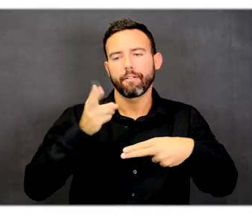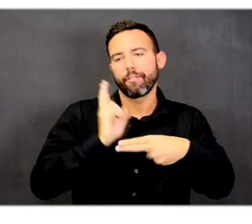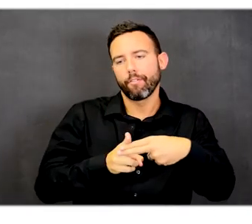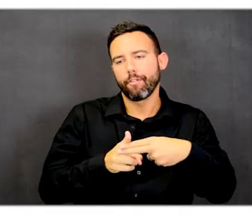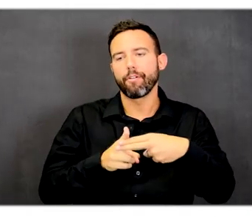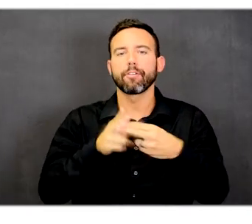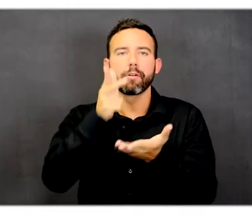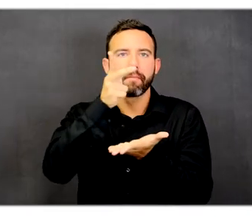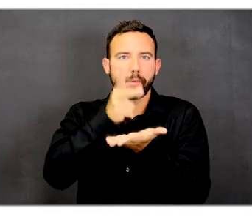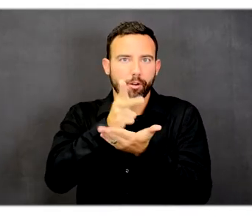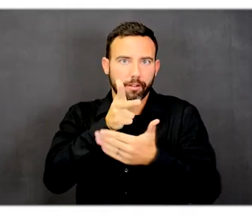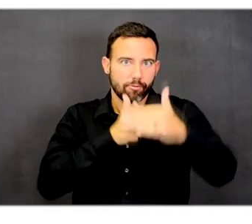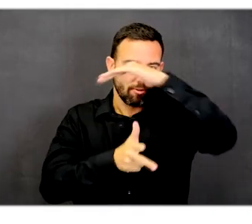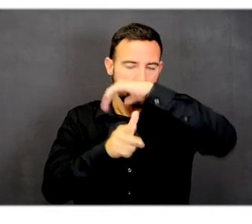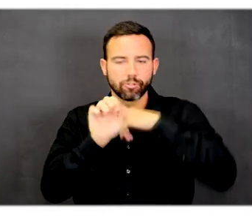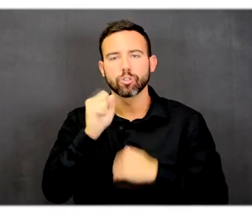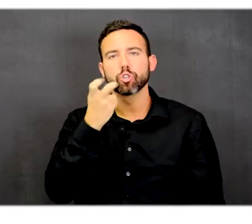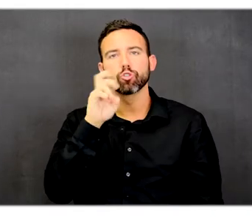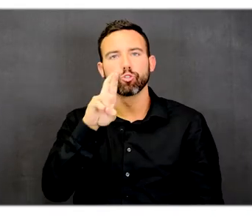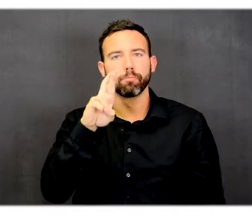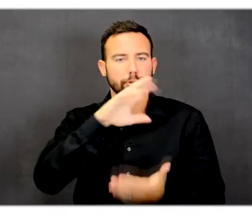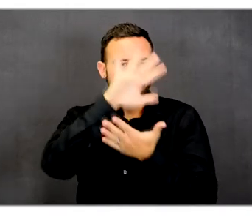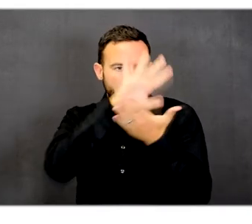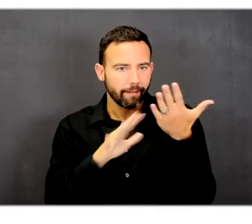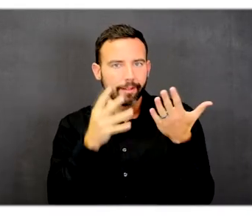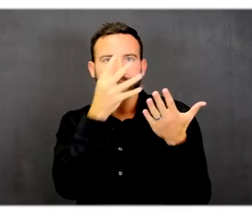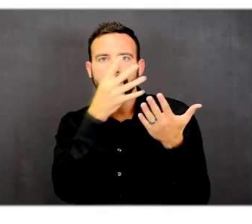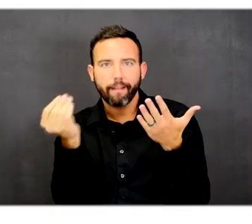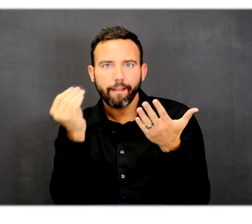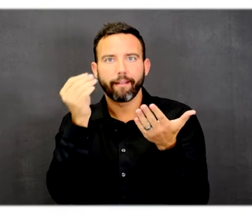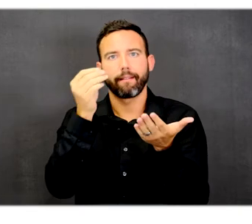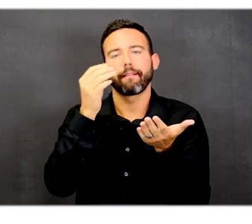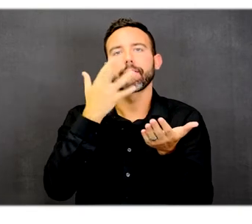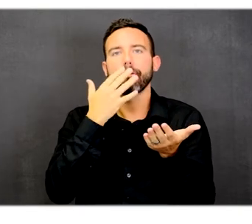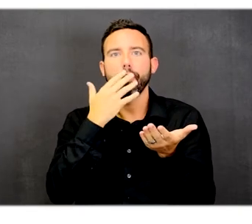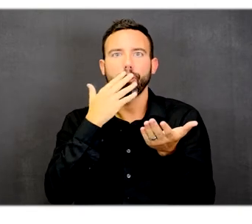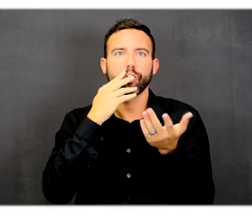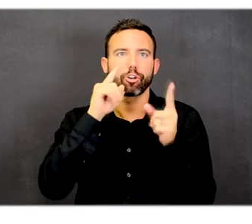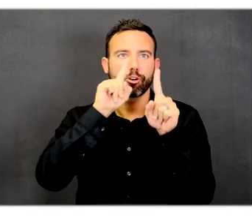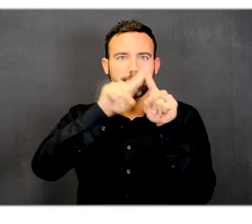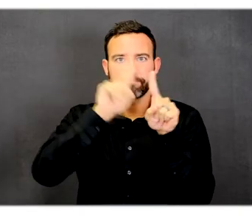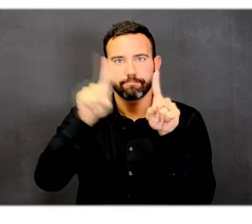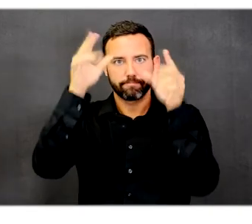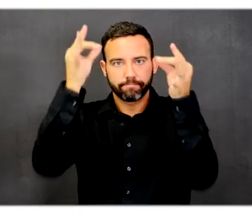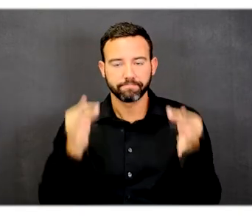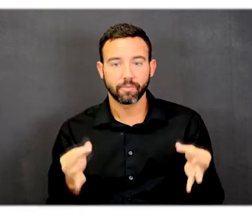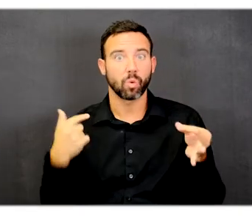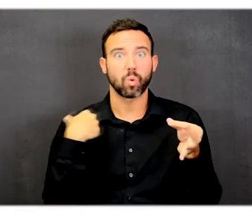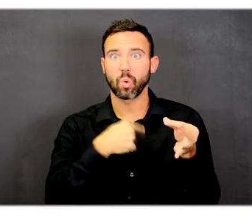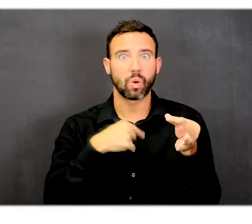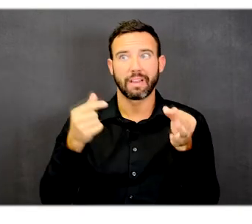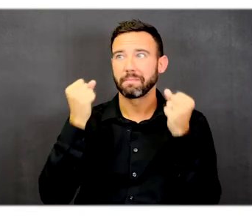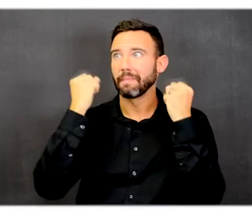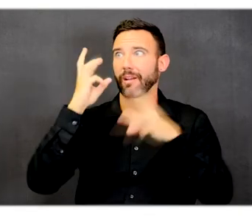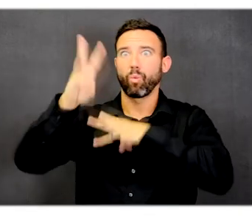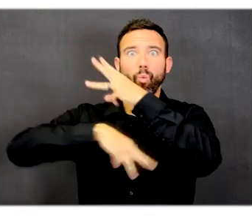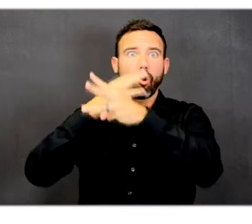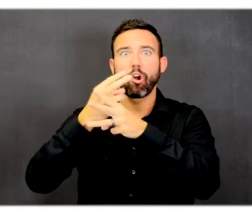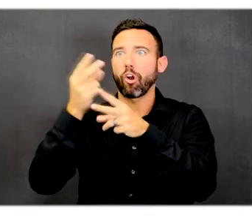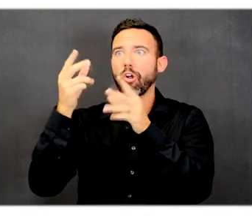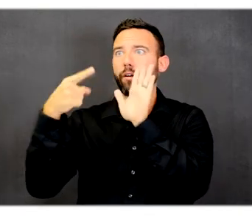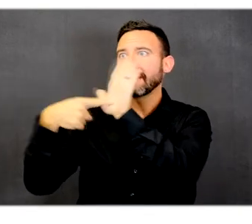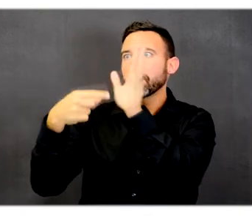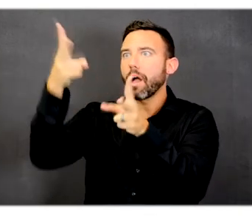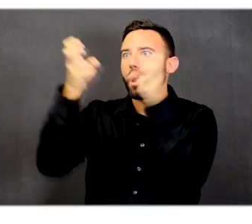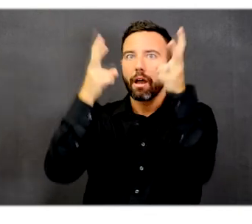super graphics, and color scheme. And the various images there are taken from parking structures around the world. They use a